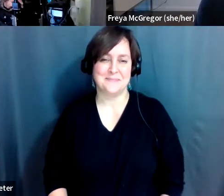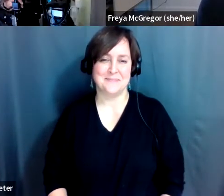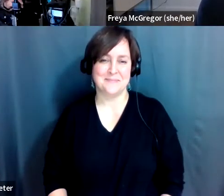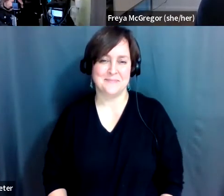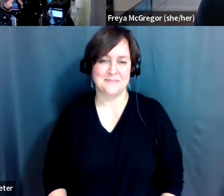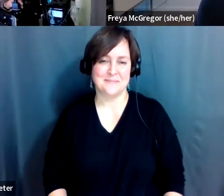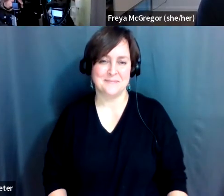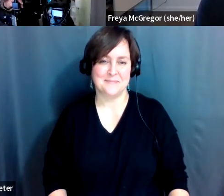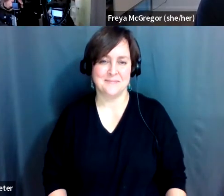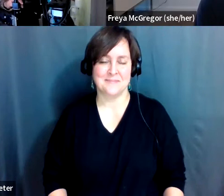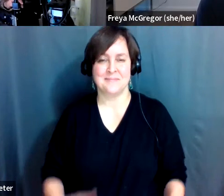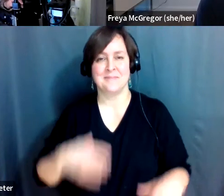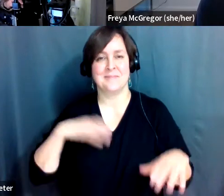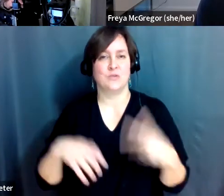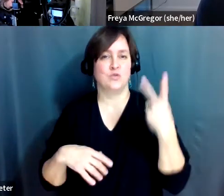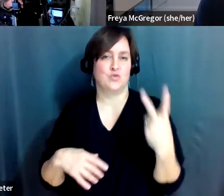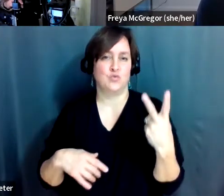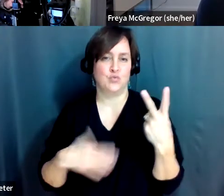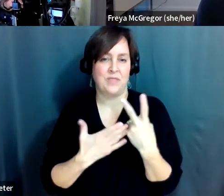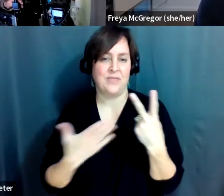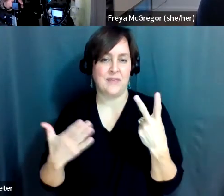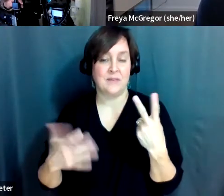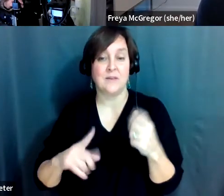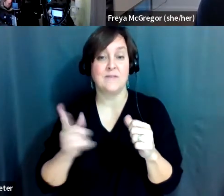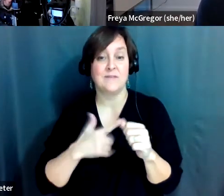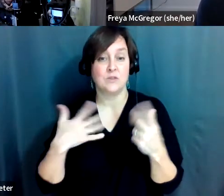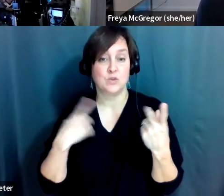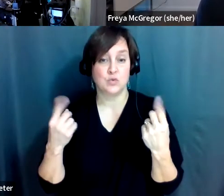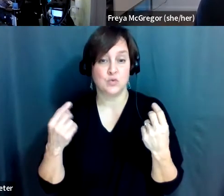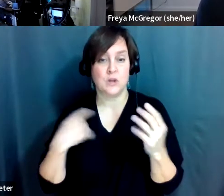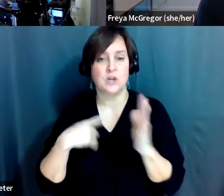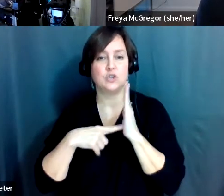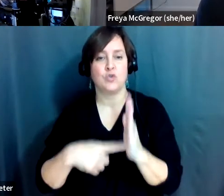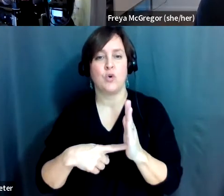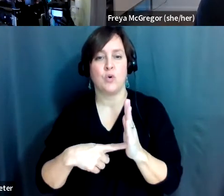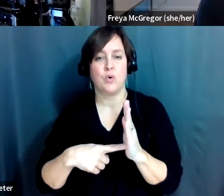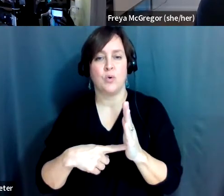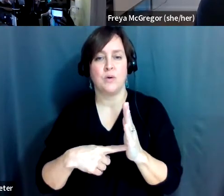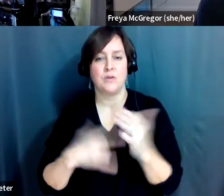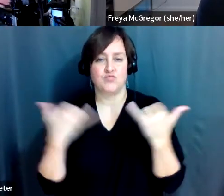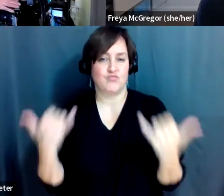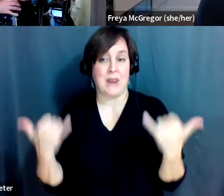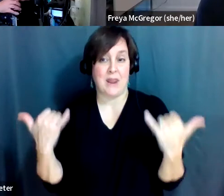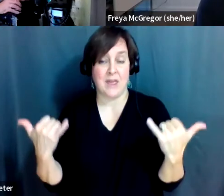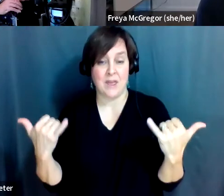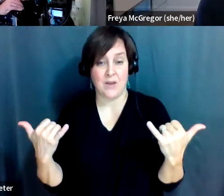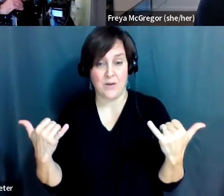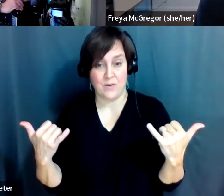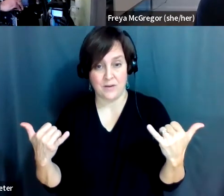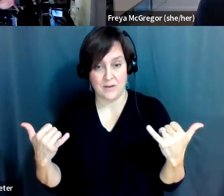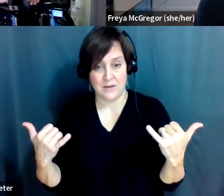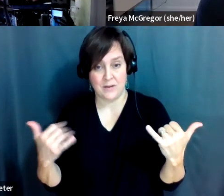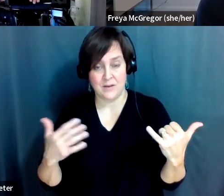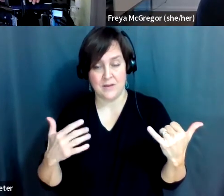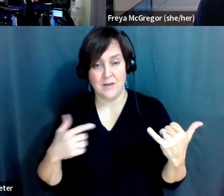So, I'm going to do two things. The first thing I'm going to do is I'm going to show. So, right now, my